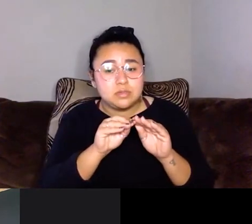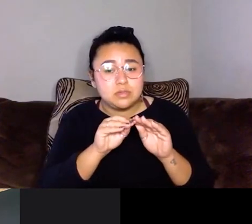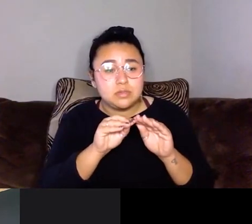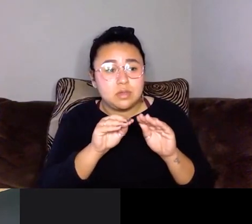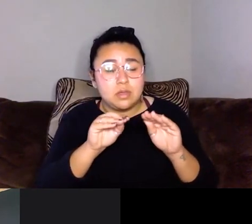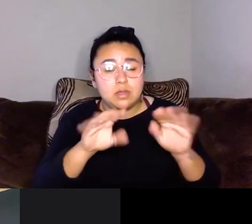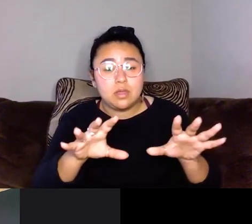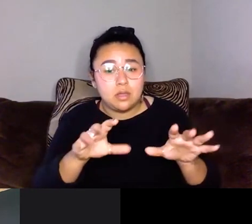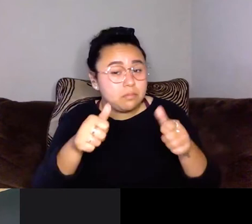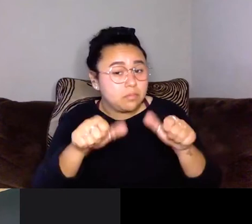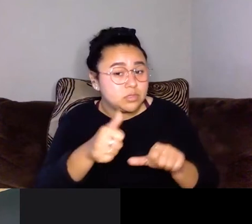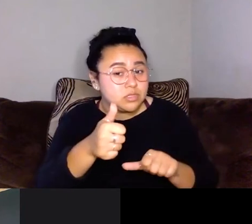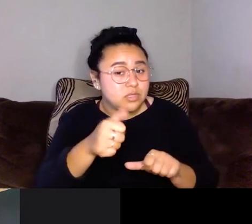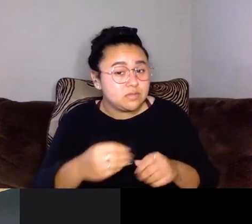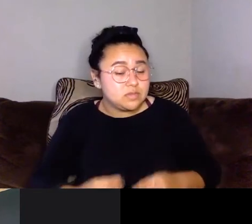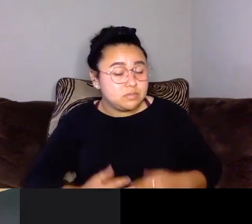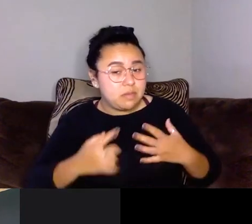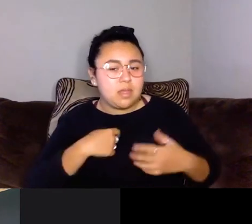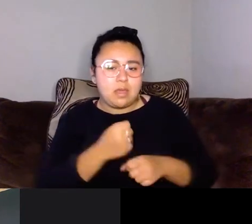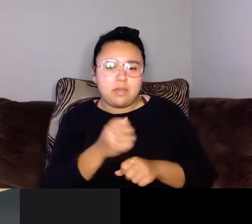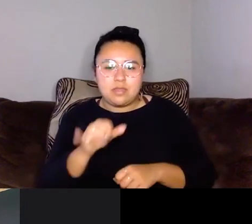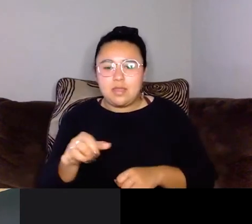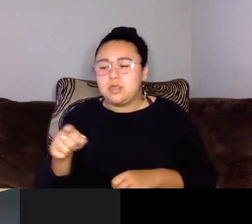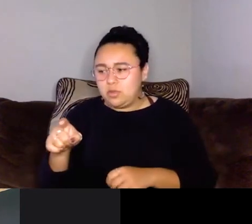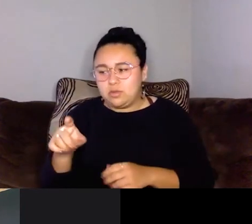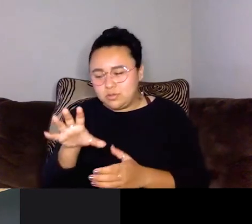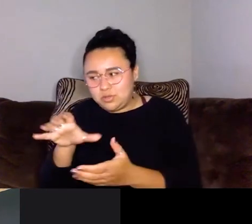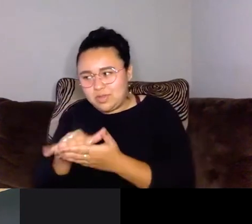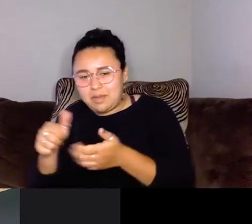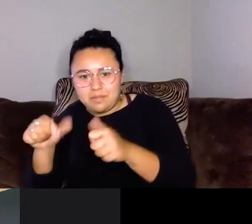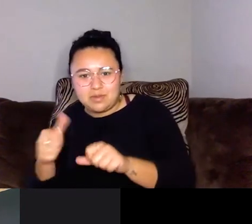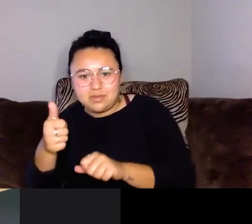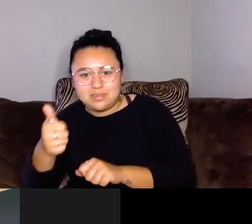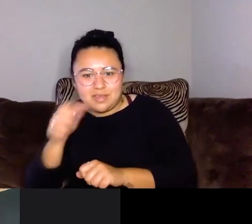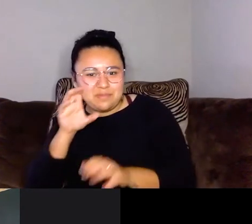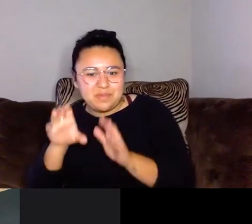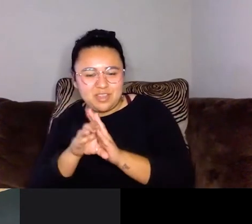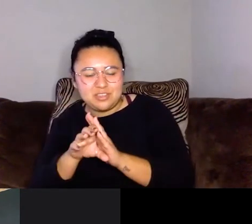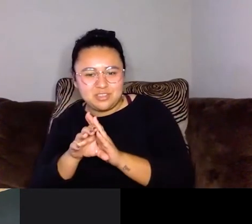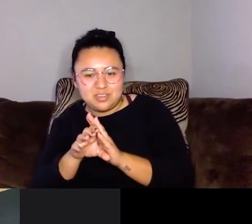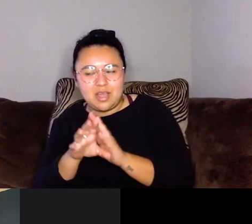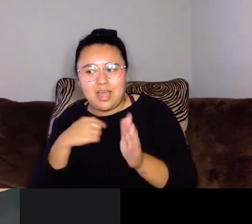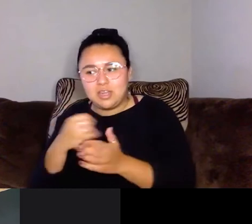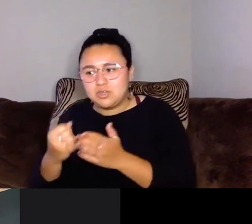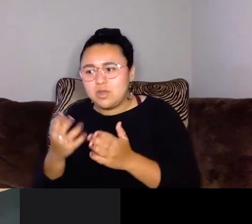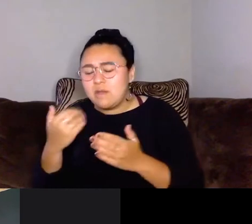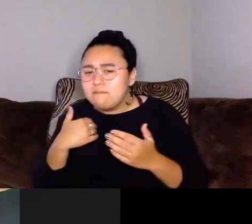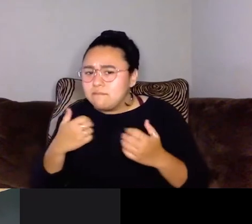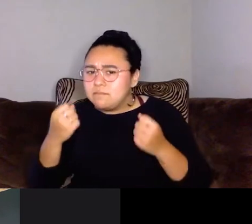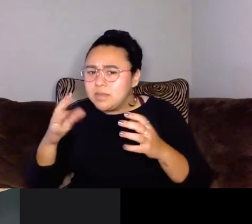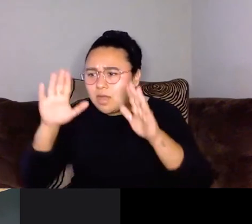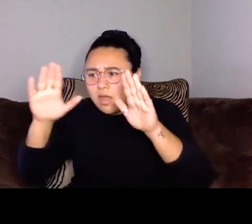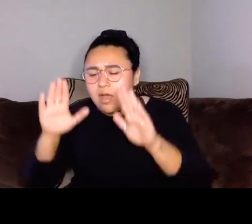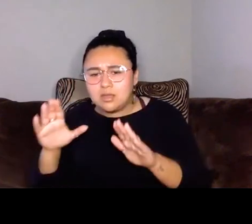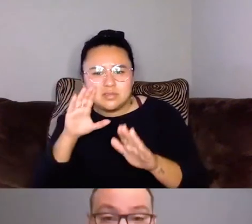me, I'll just make it. You do that all the time, so that's why you end up getting so many, because you have so many awesome, uh, vibrant images out there.